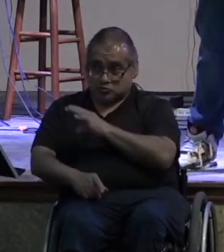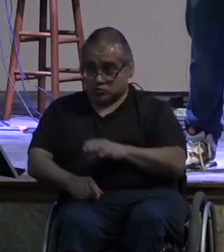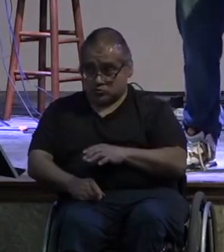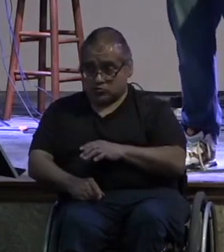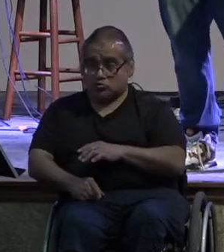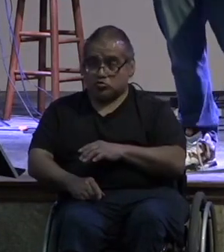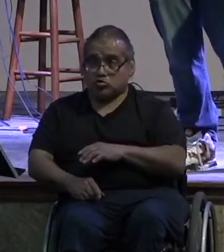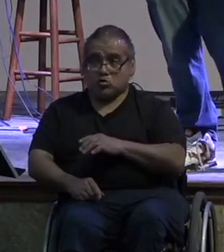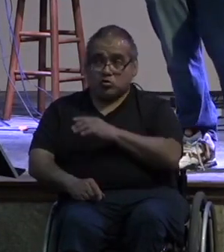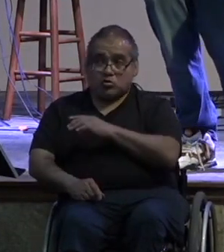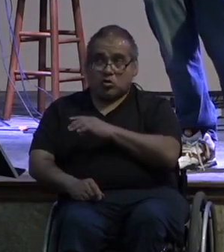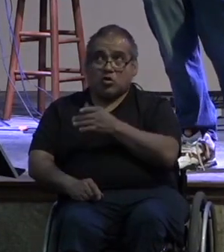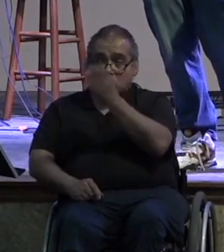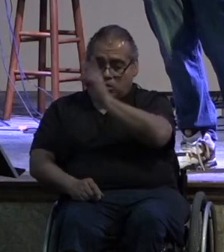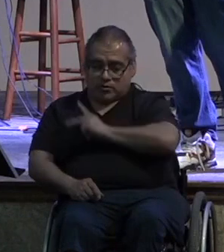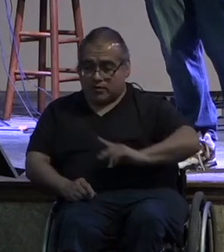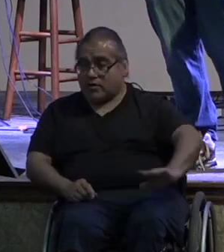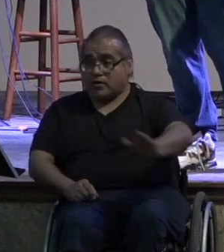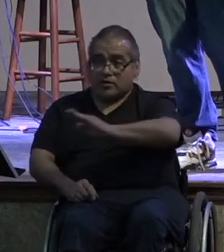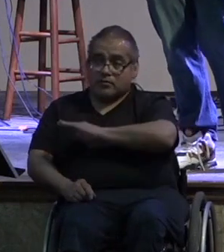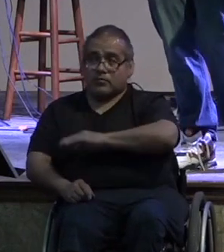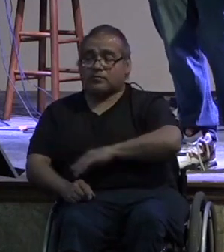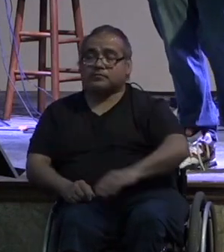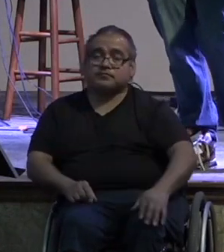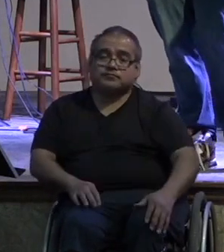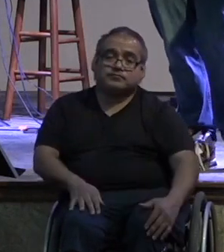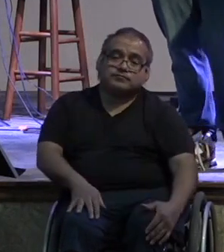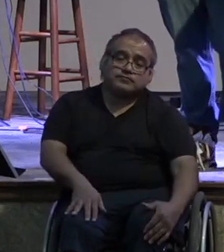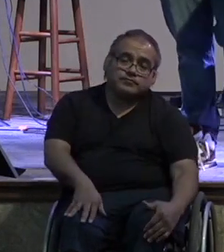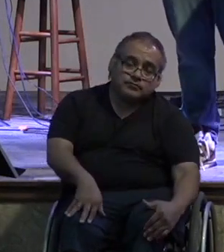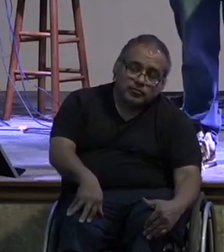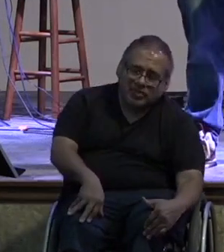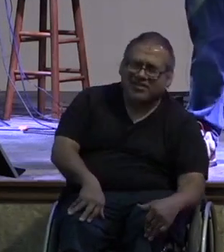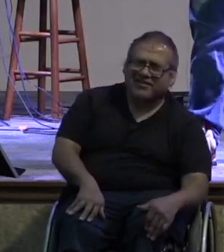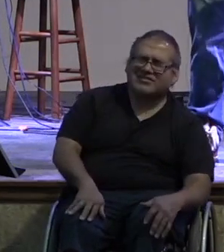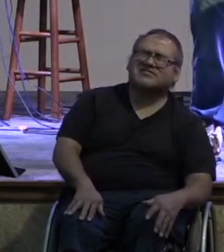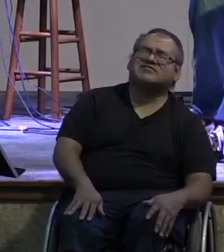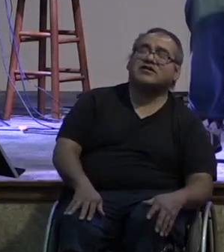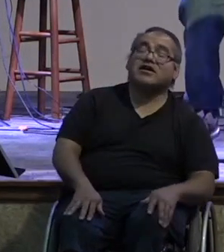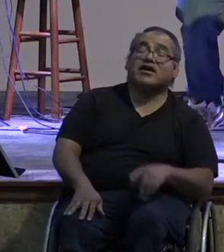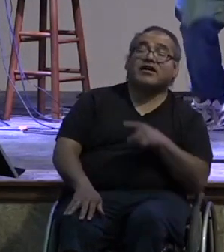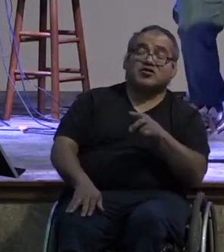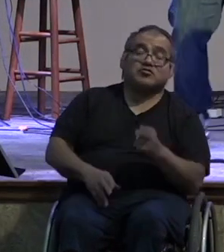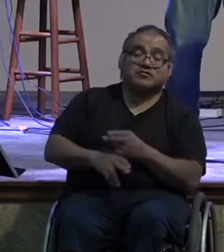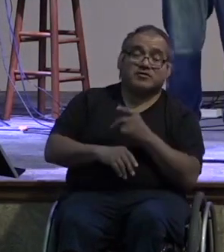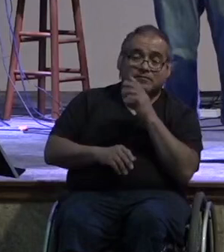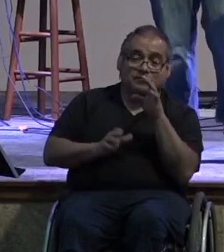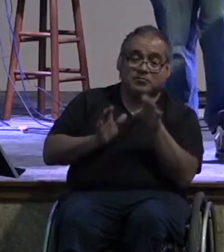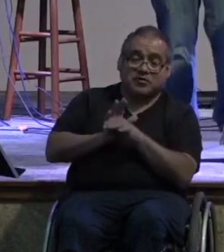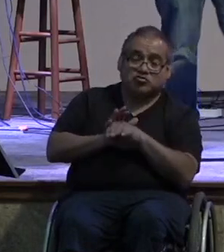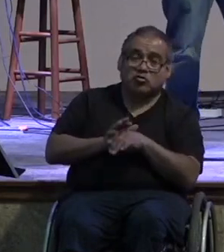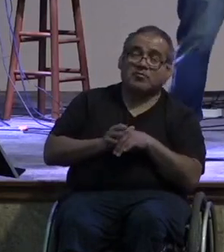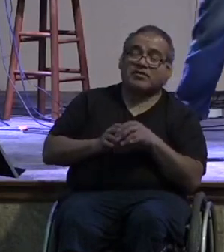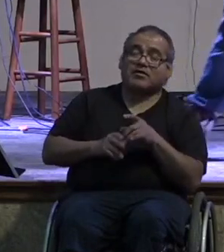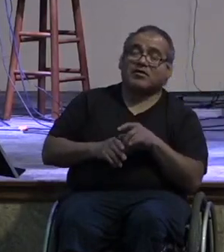the the wow it was going really good there he uses the picture that's not the word i'm